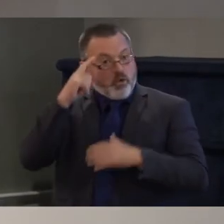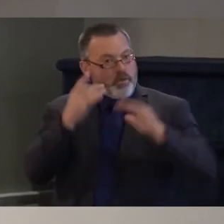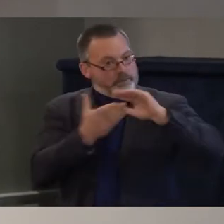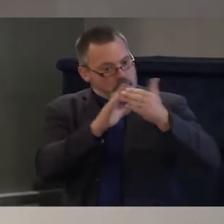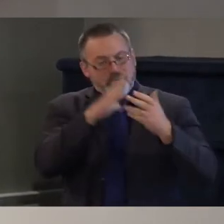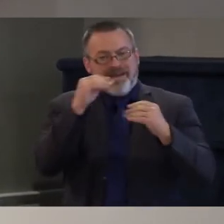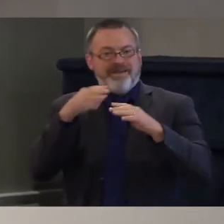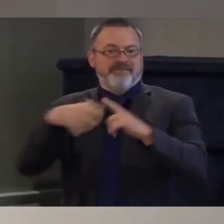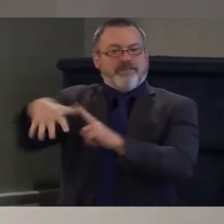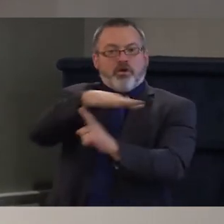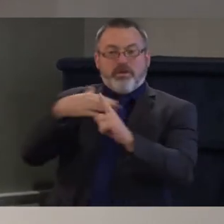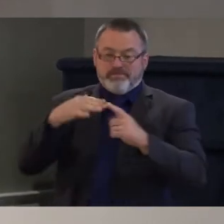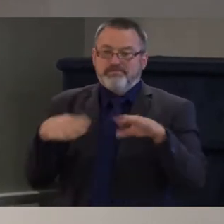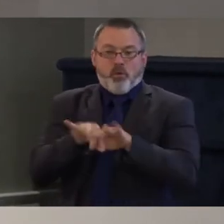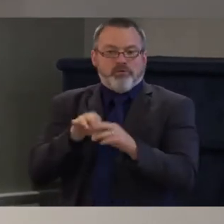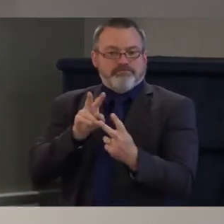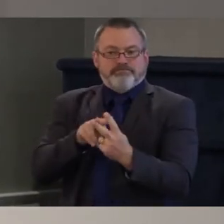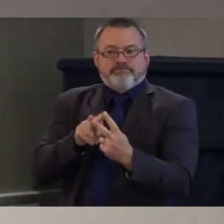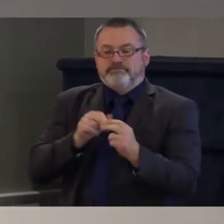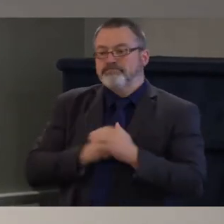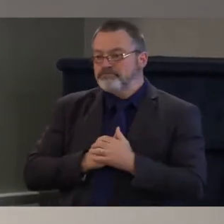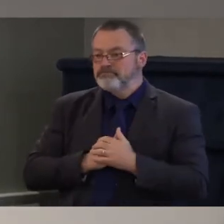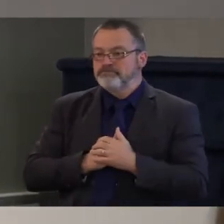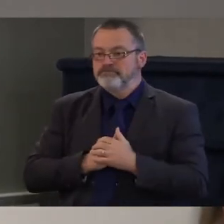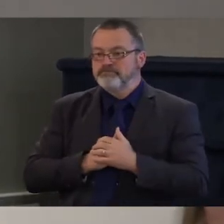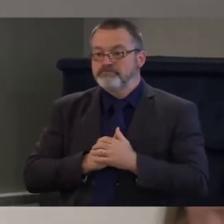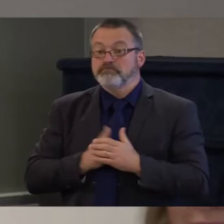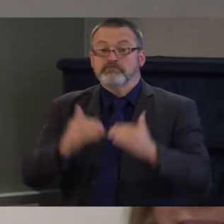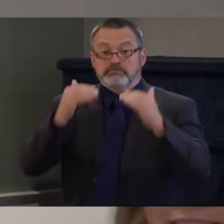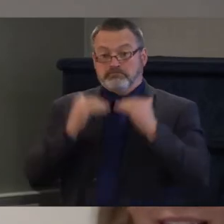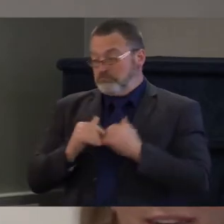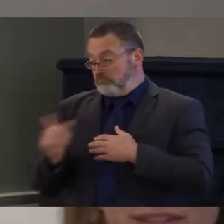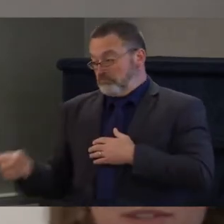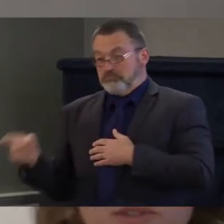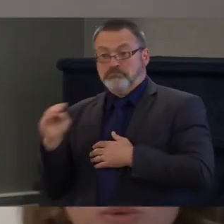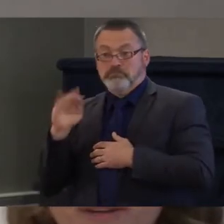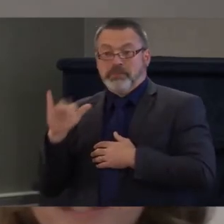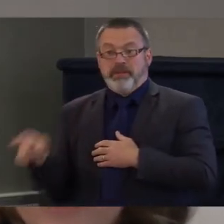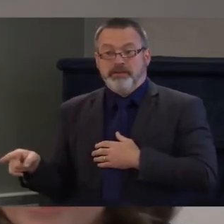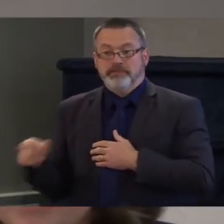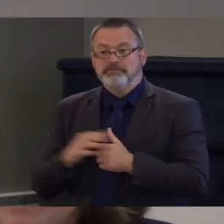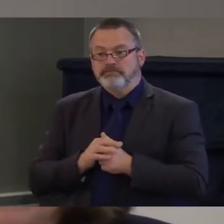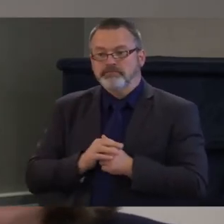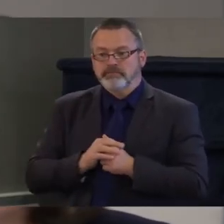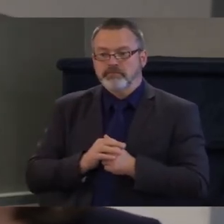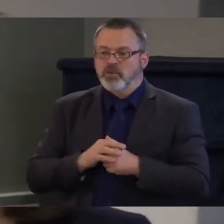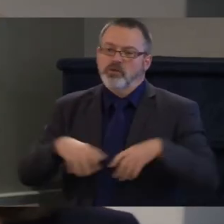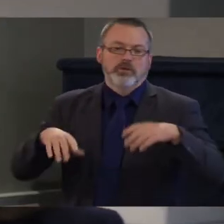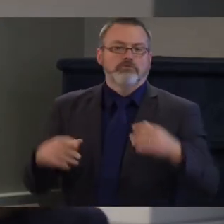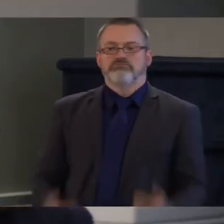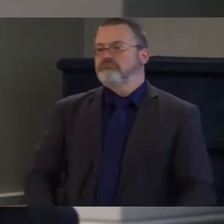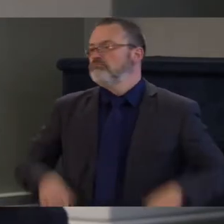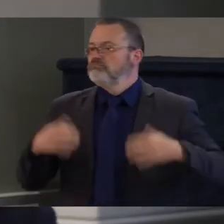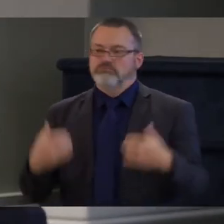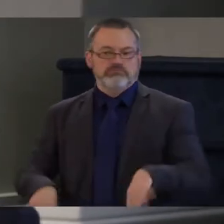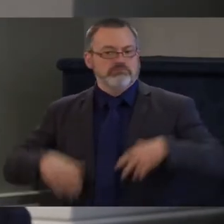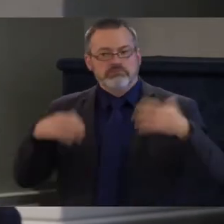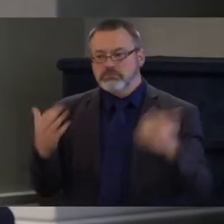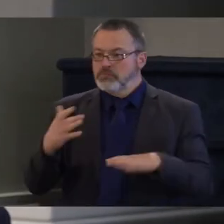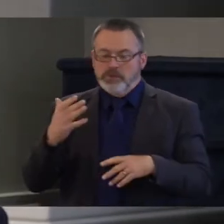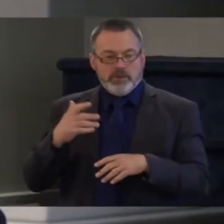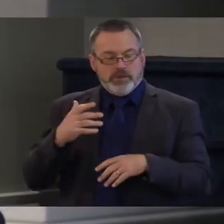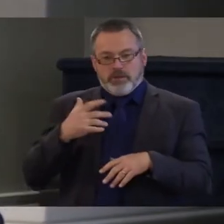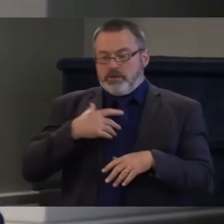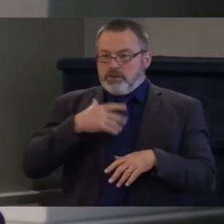This is such an important question and one that really strikes home for me. I've lived in 12 different apartments, at least, throughout